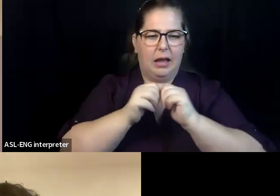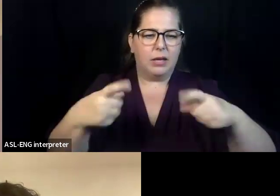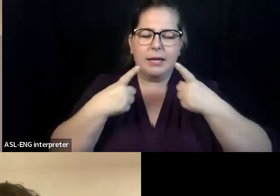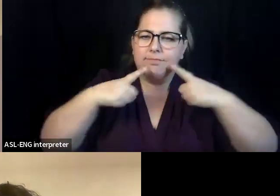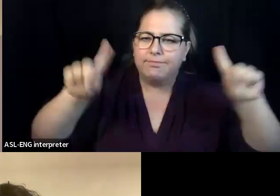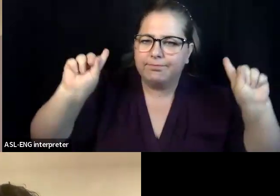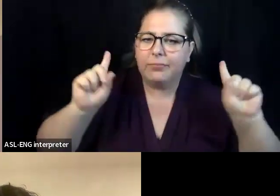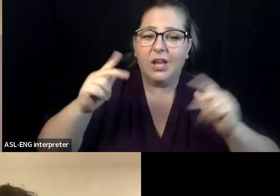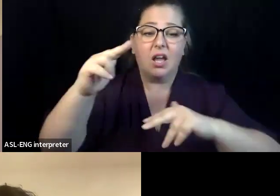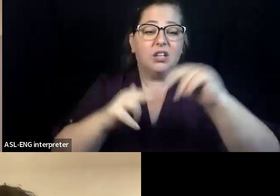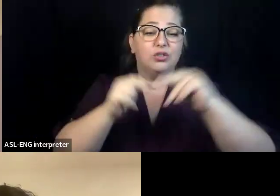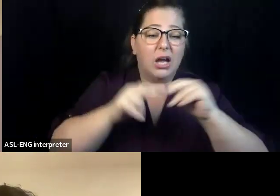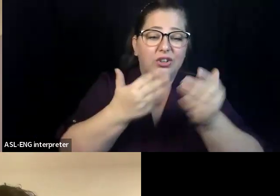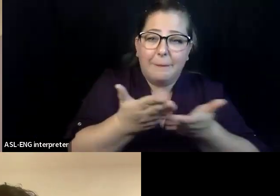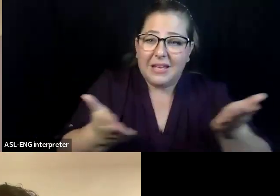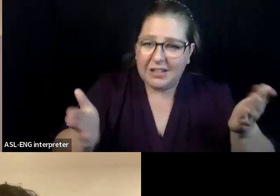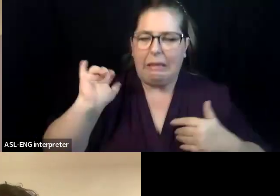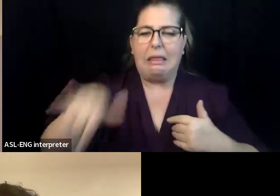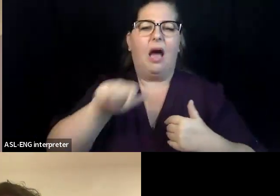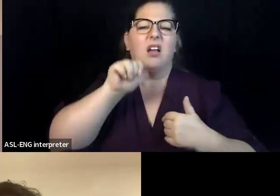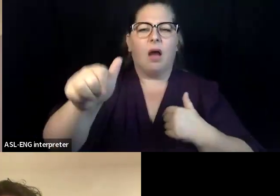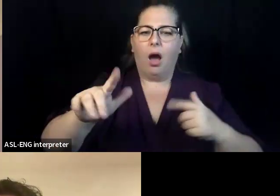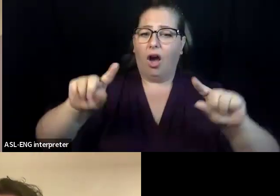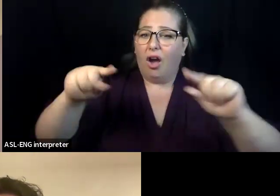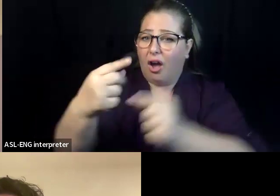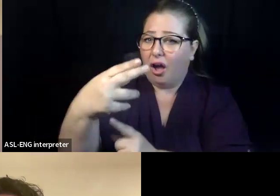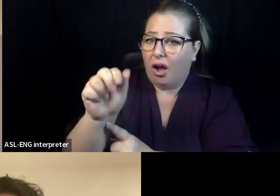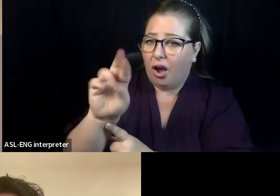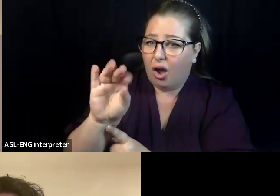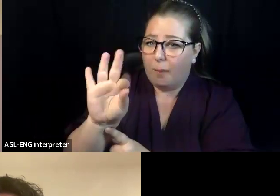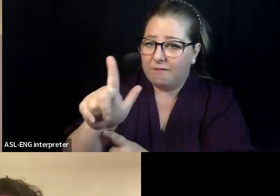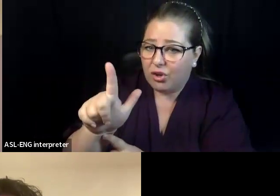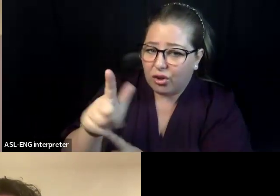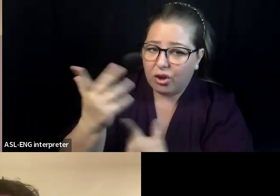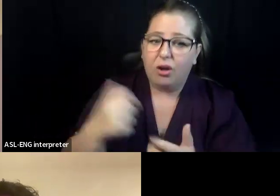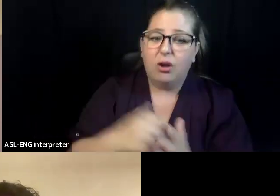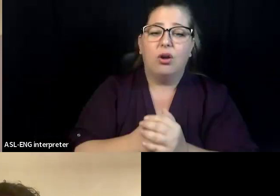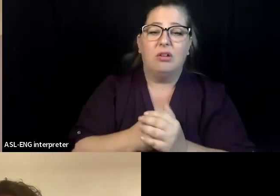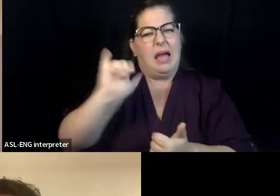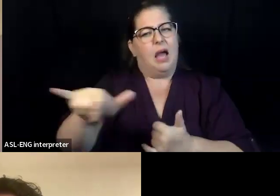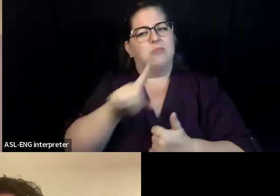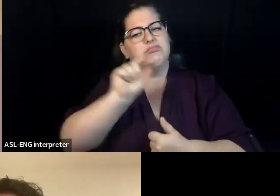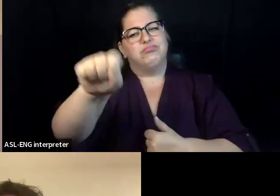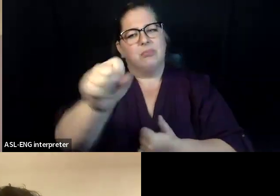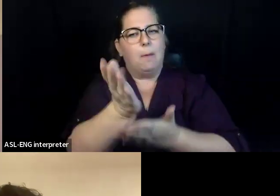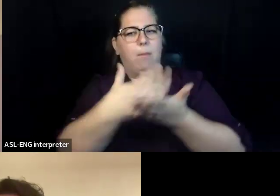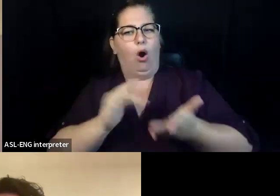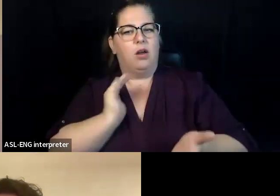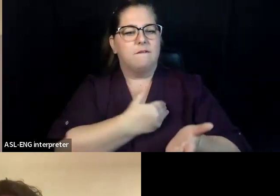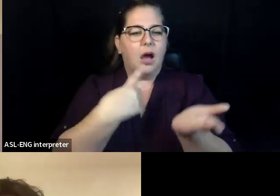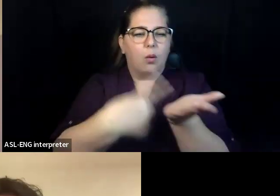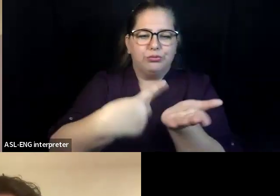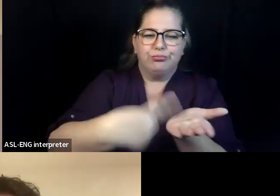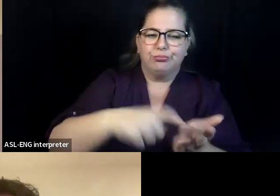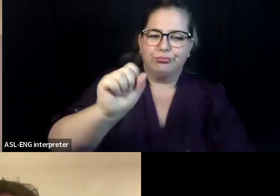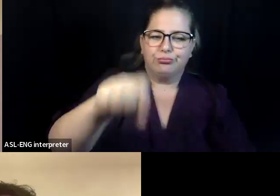we're doing. And, um, we're still, as Emily said, in the, in the midst of developing